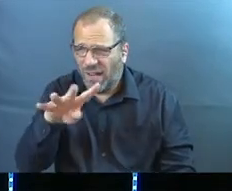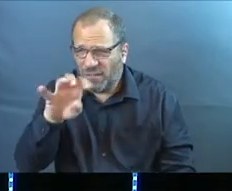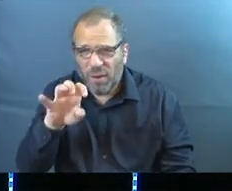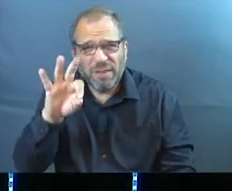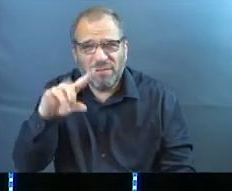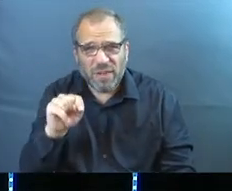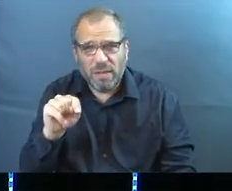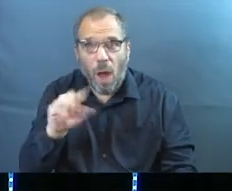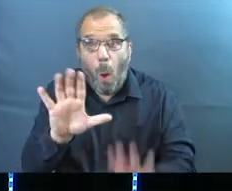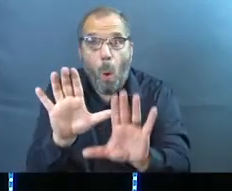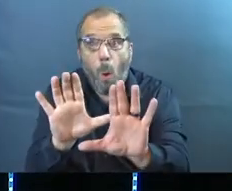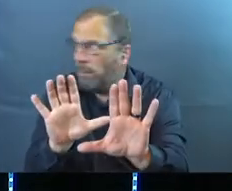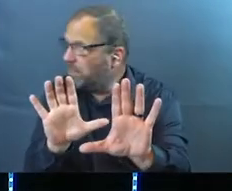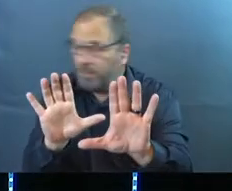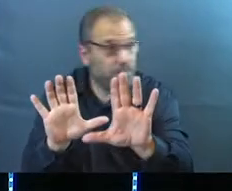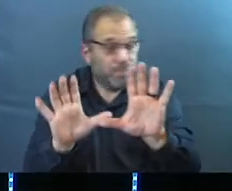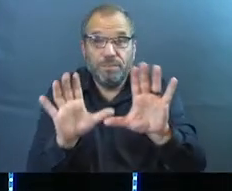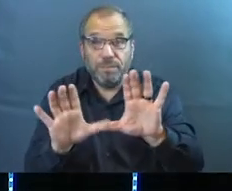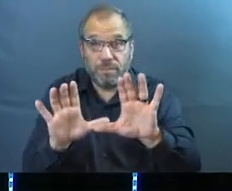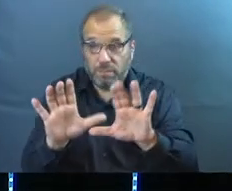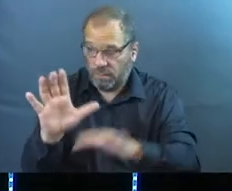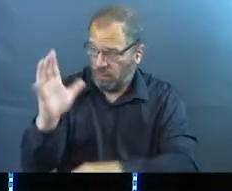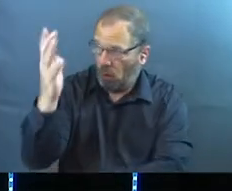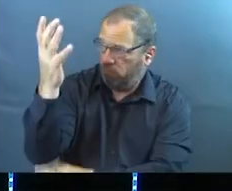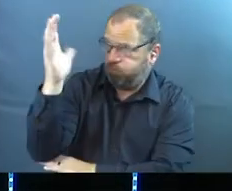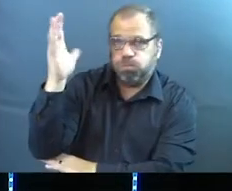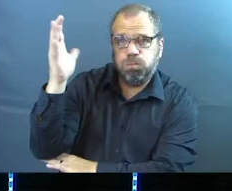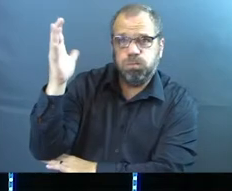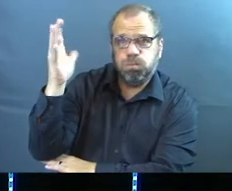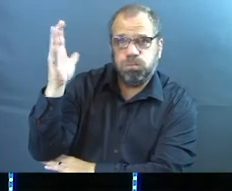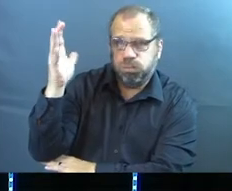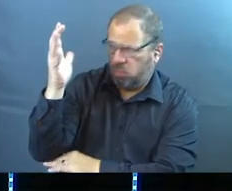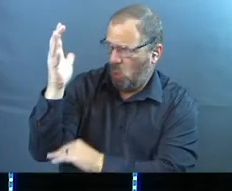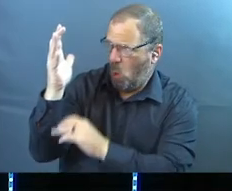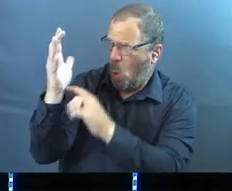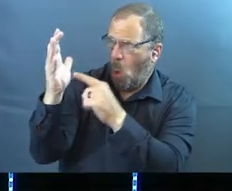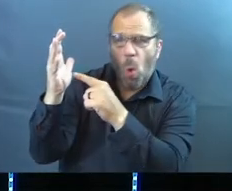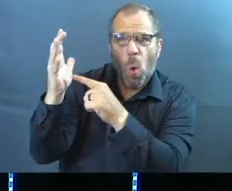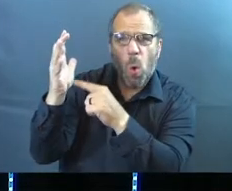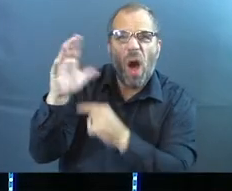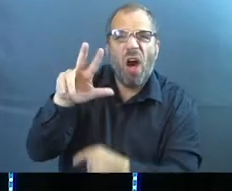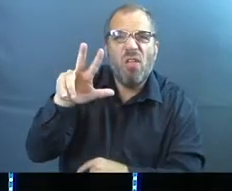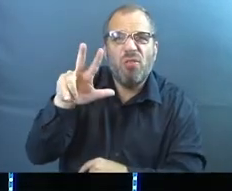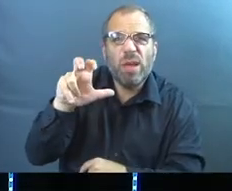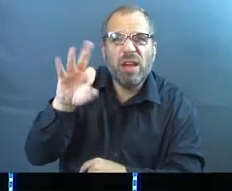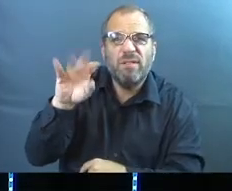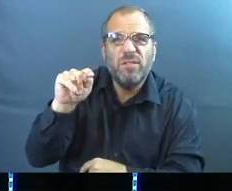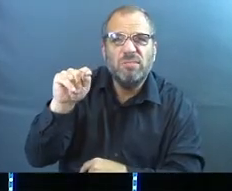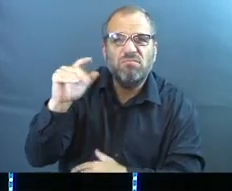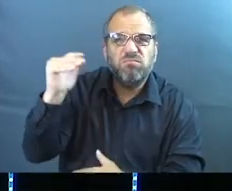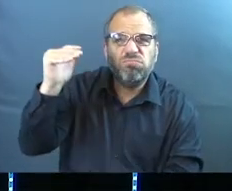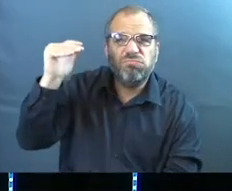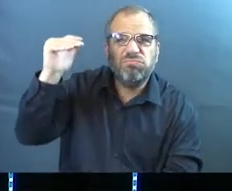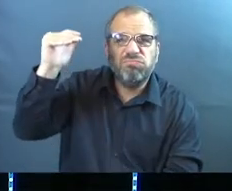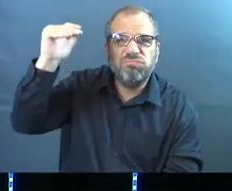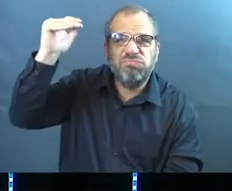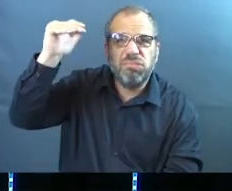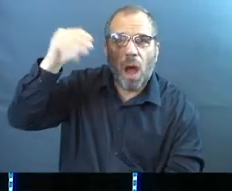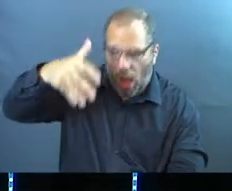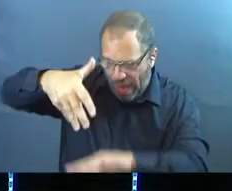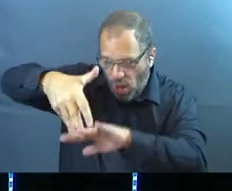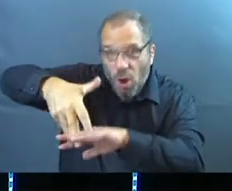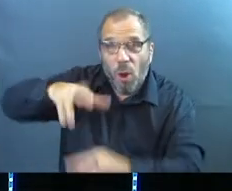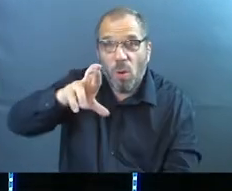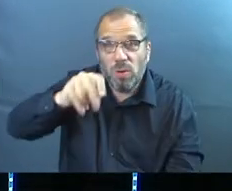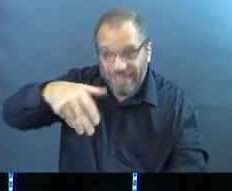And here's the crazy thing. For those 300 foot tall or more trees, you know how deep their